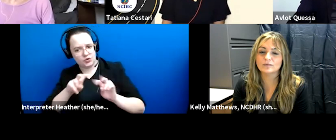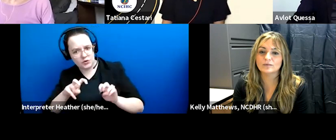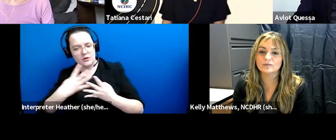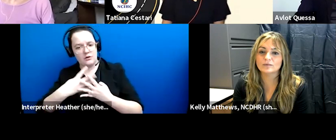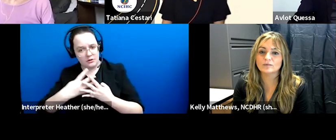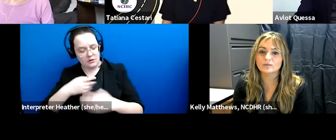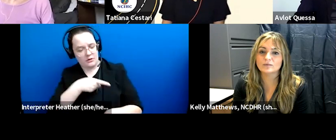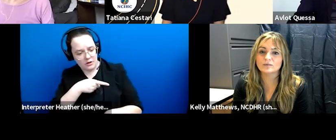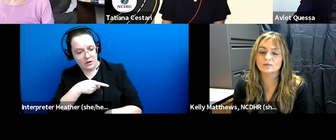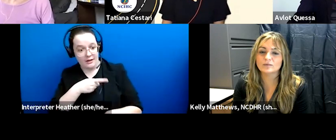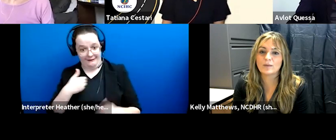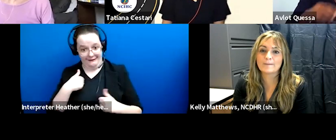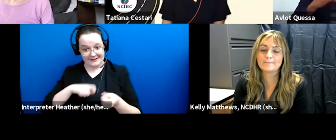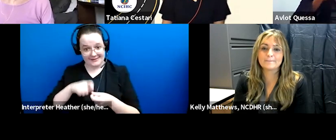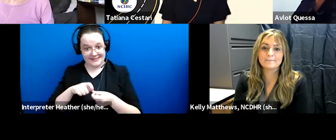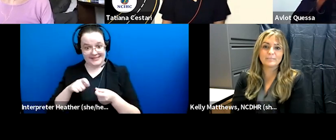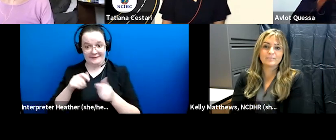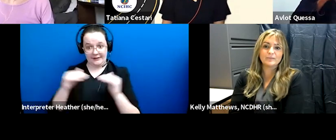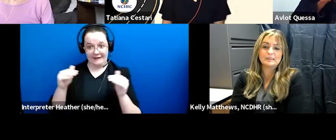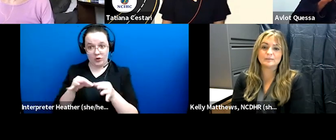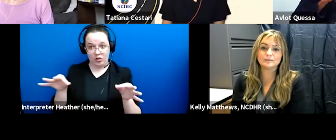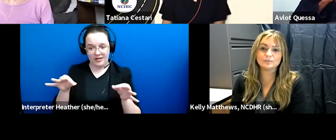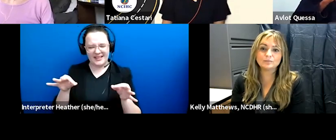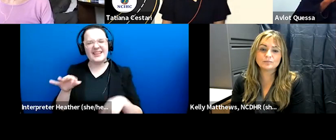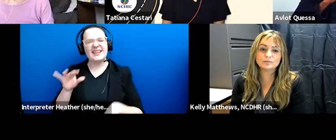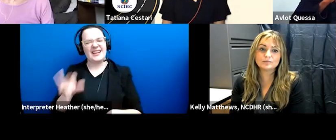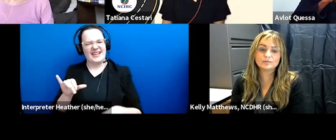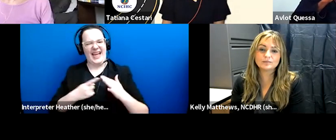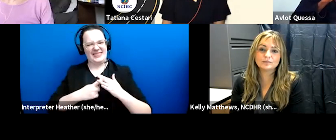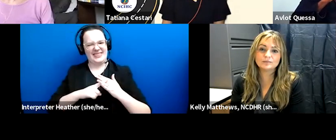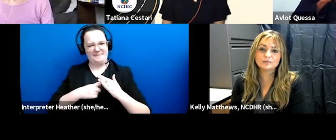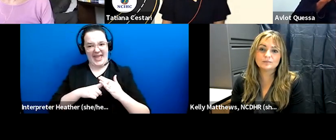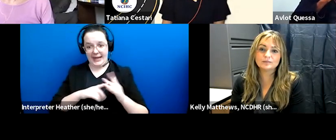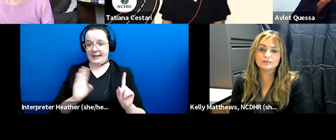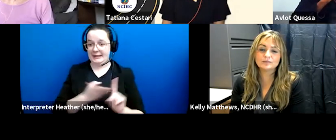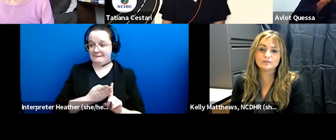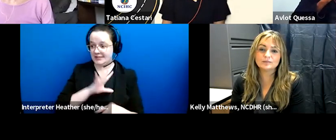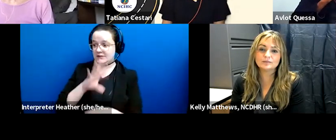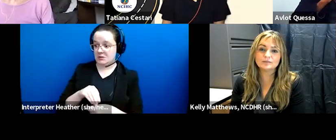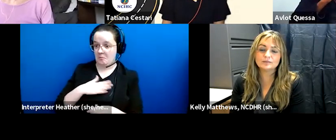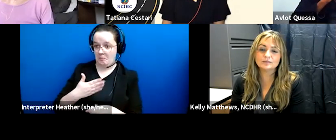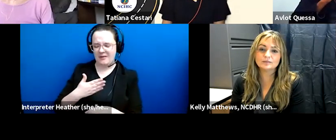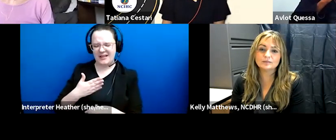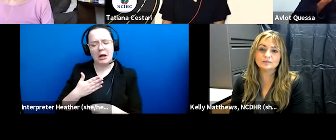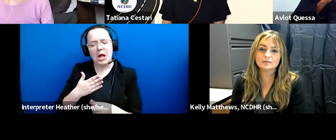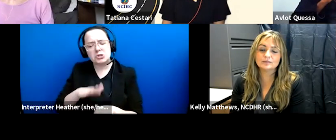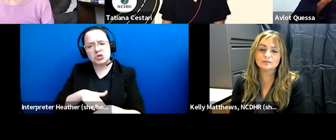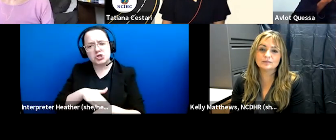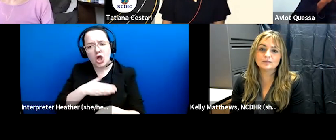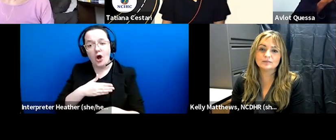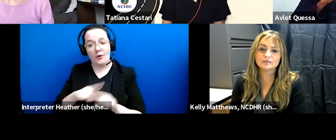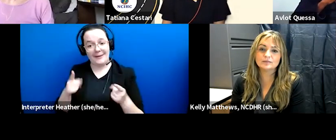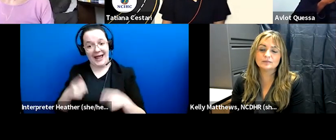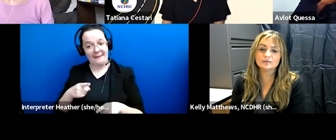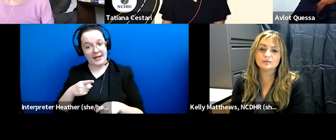was very slow the first year two mds but it quickly ramped up as soon as people got a small pay differential